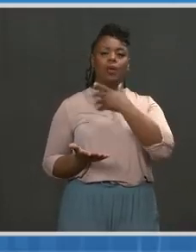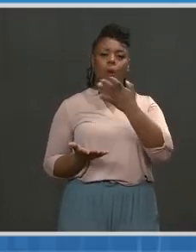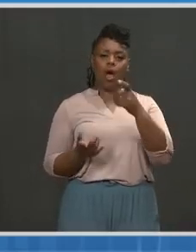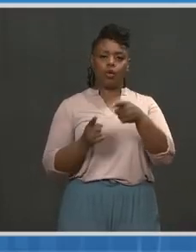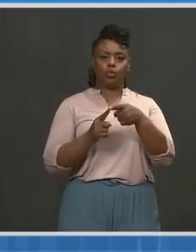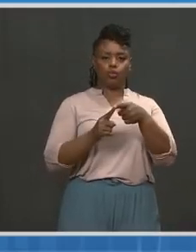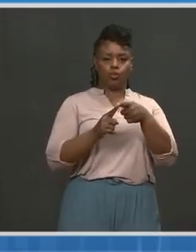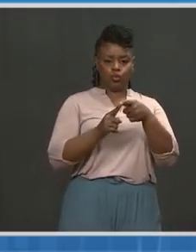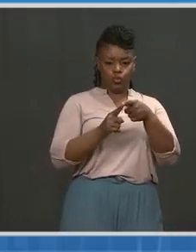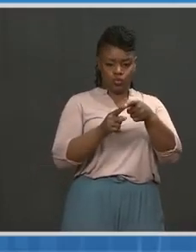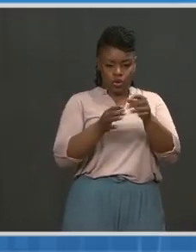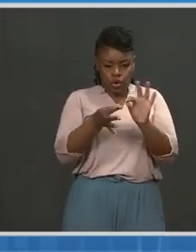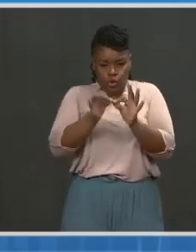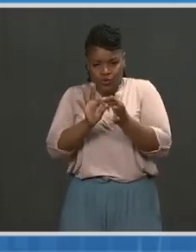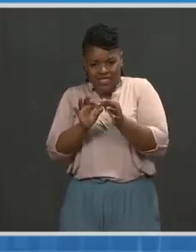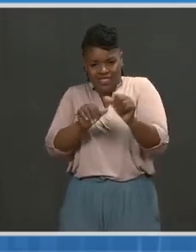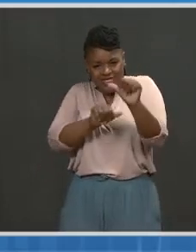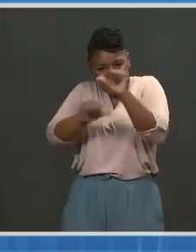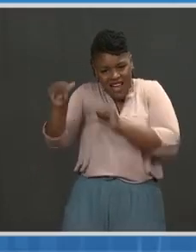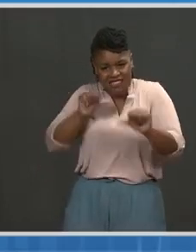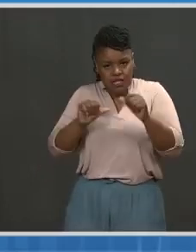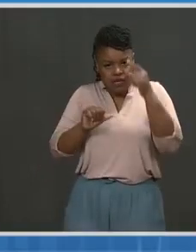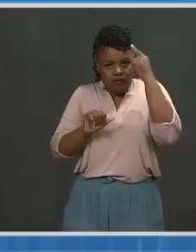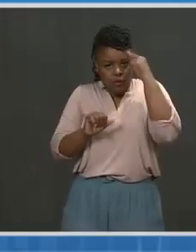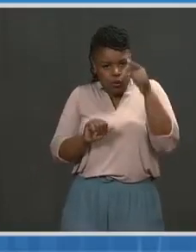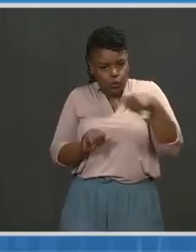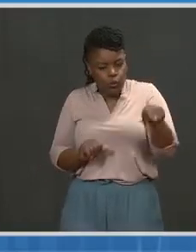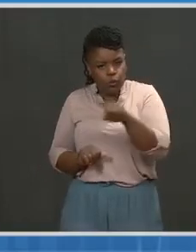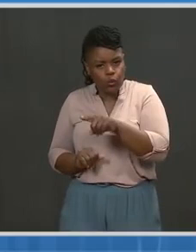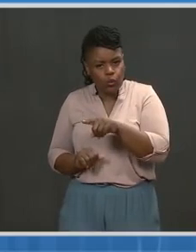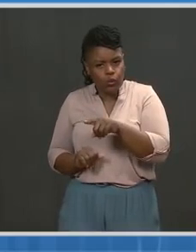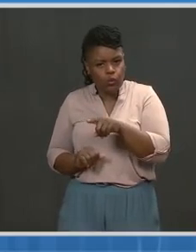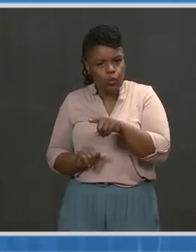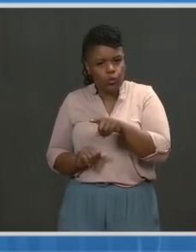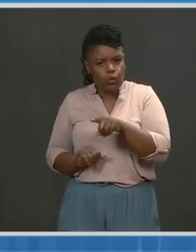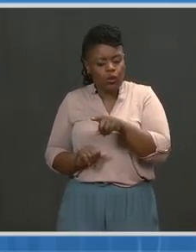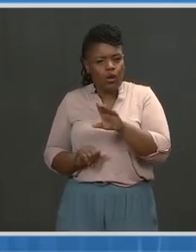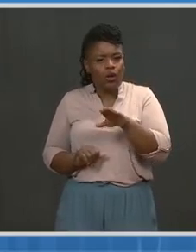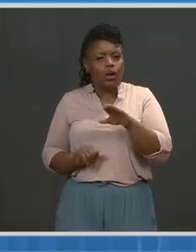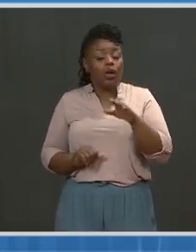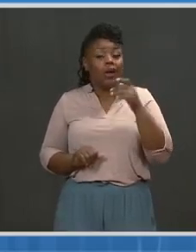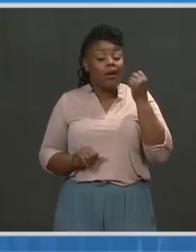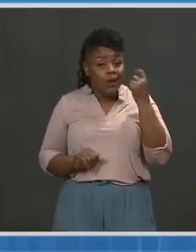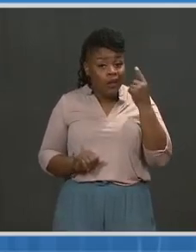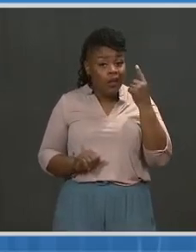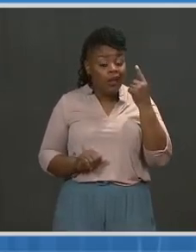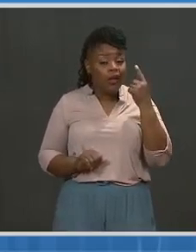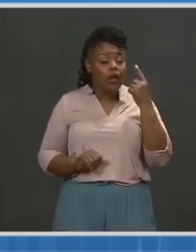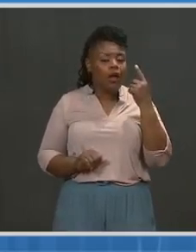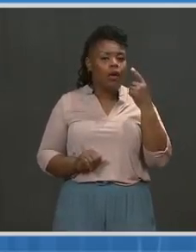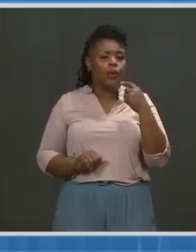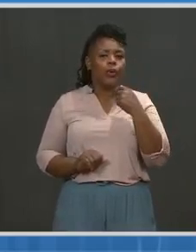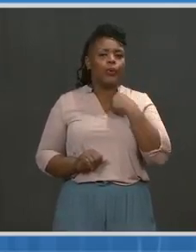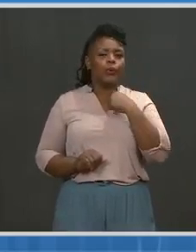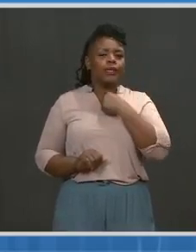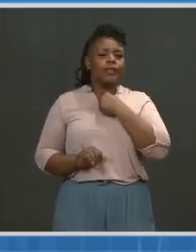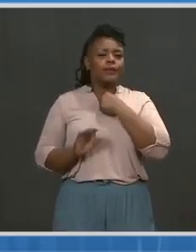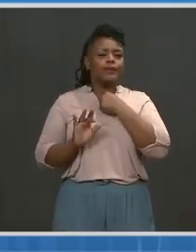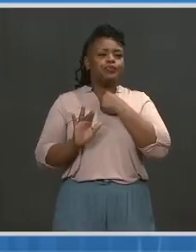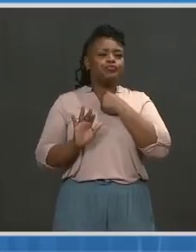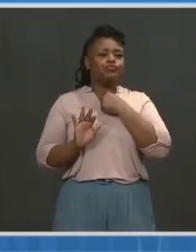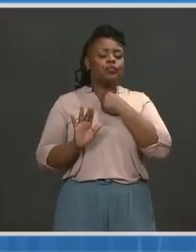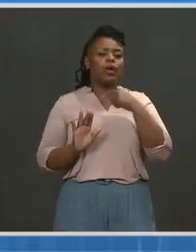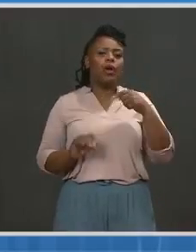scientific information for the public. But let's not mistake that for the process that